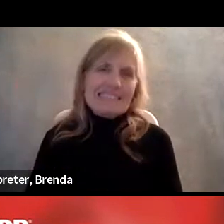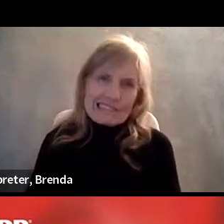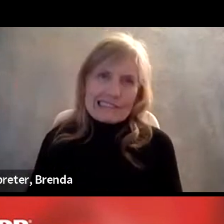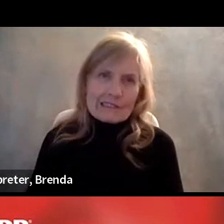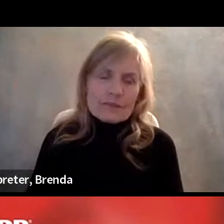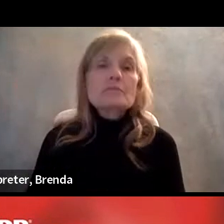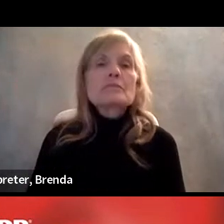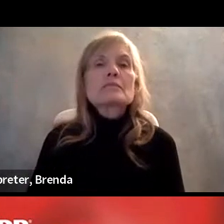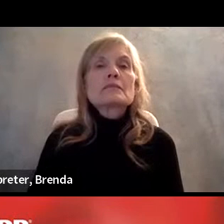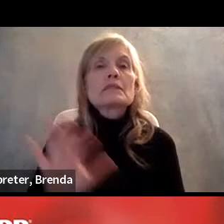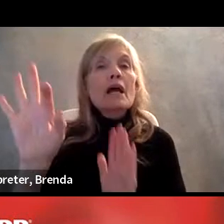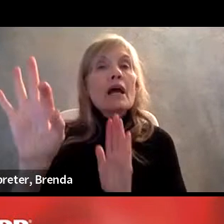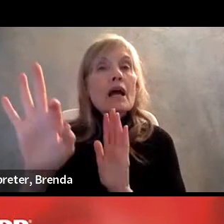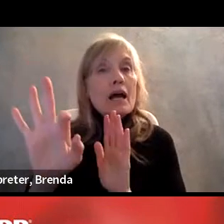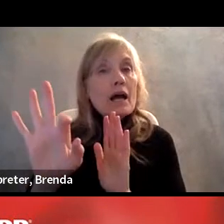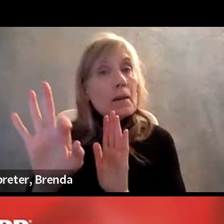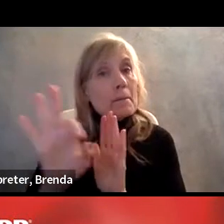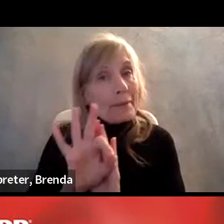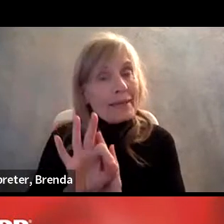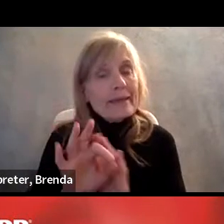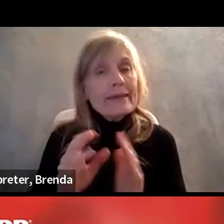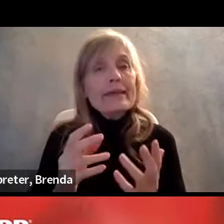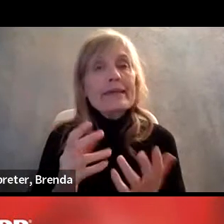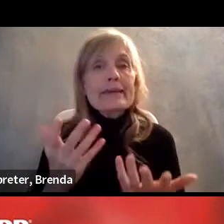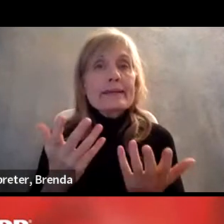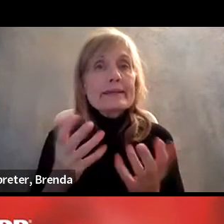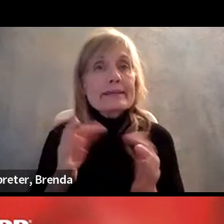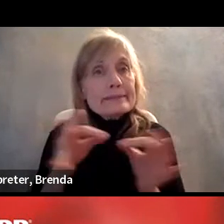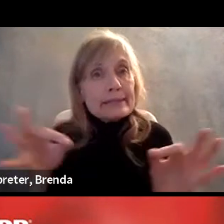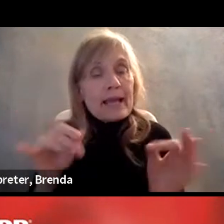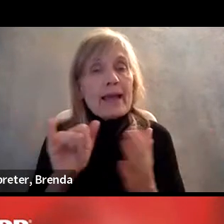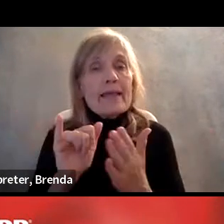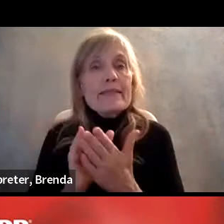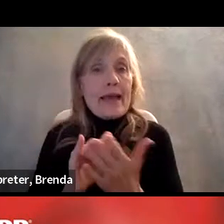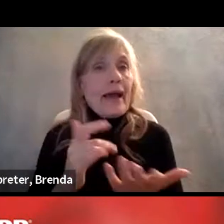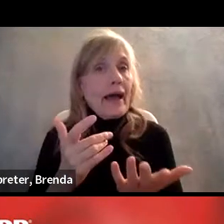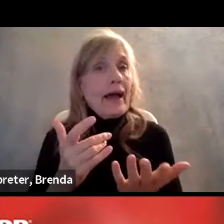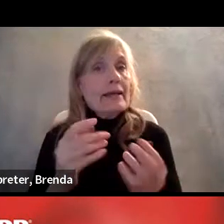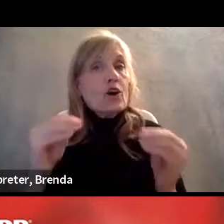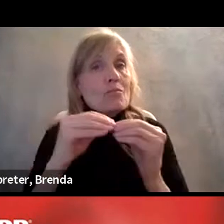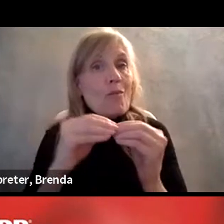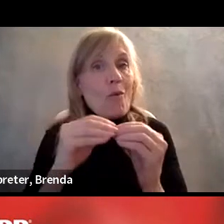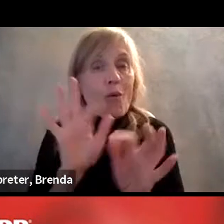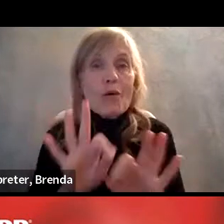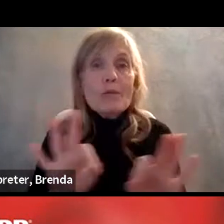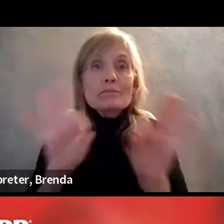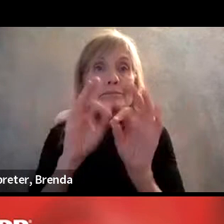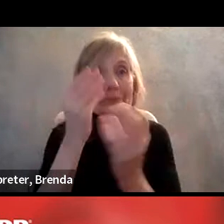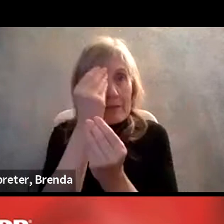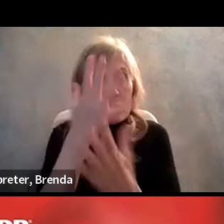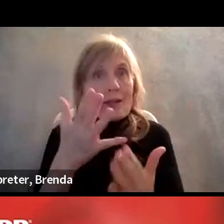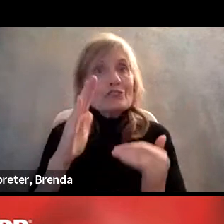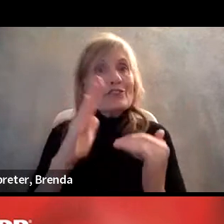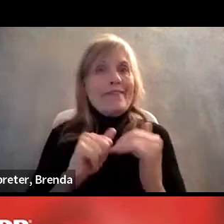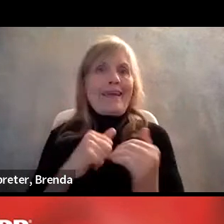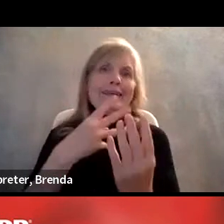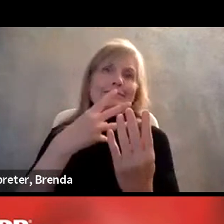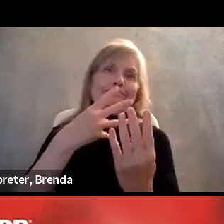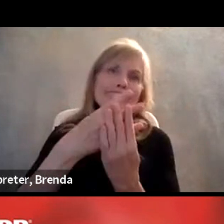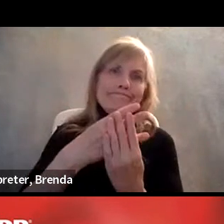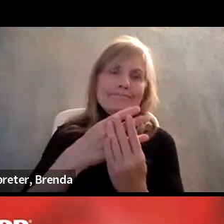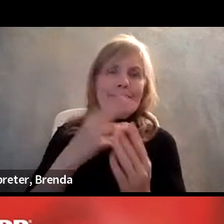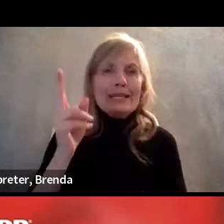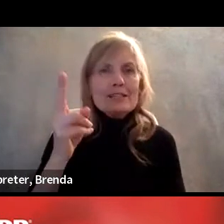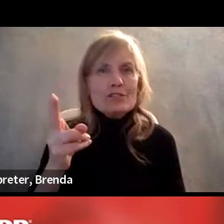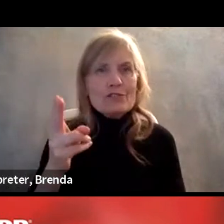vendor that provides additional data points beyond the fact that a person has a criminal history. You're looking for context, um, train